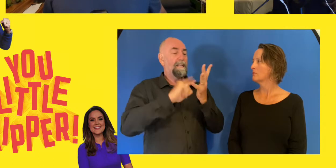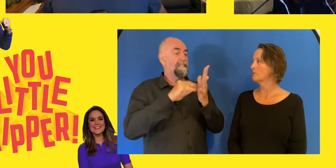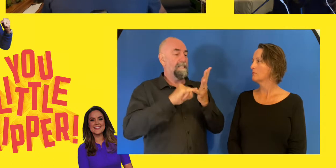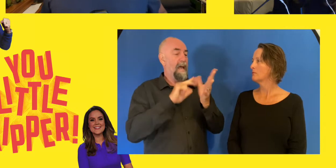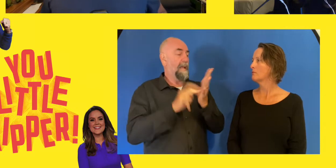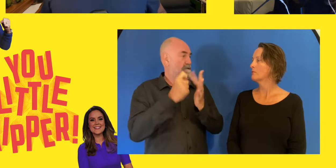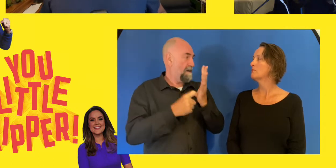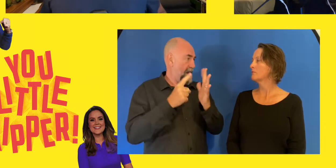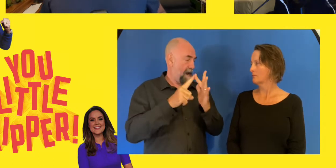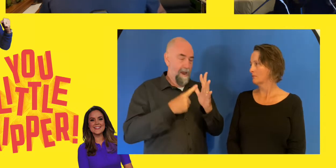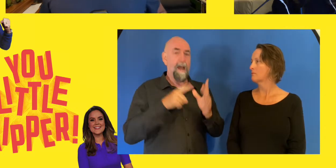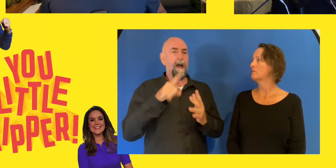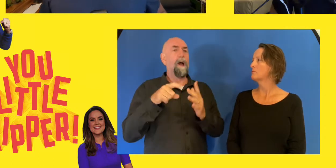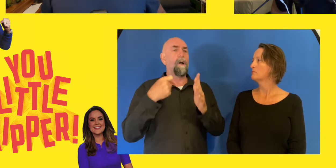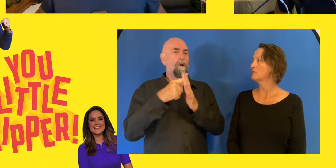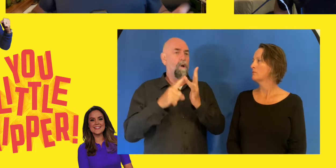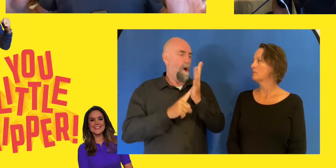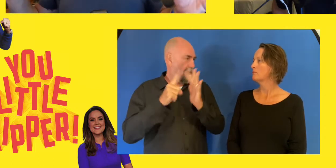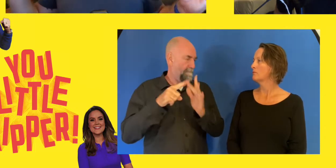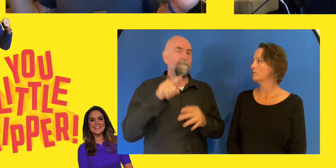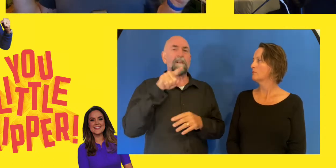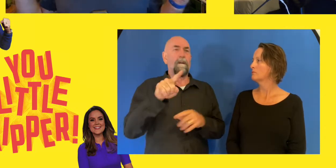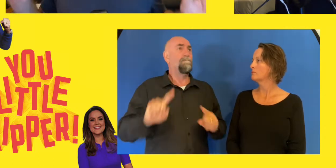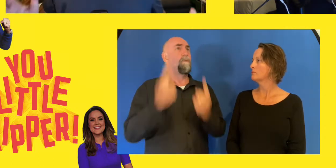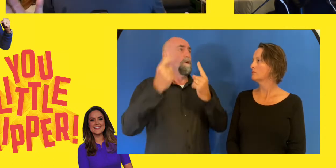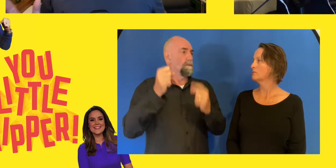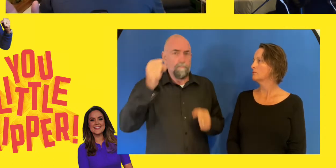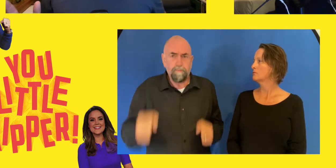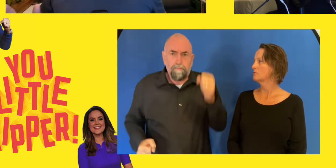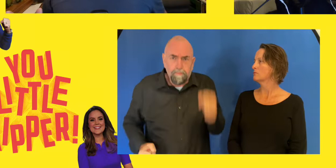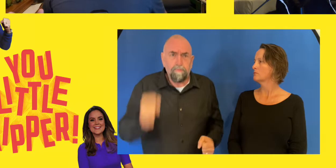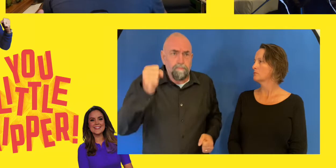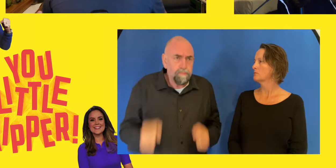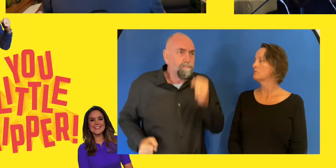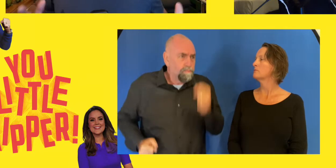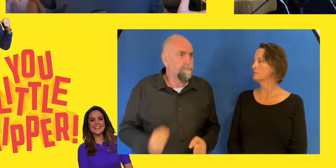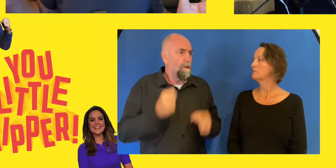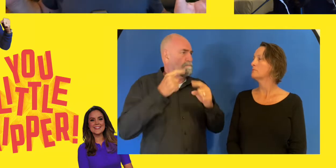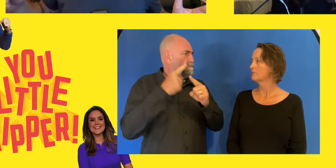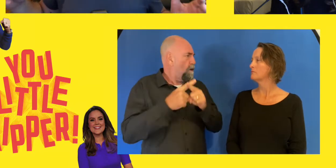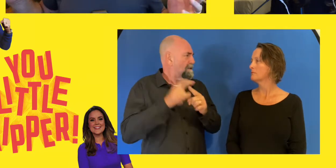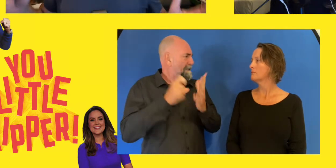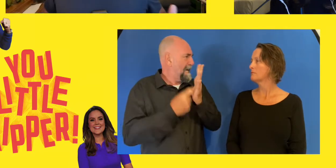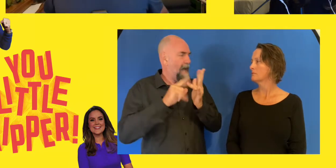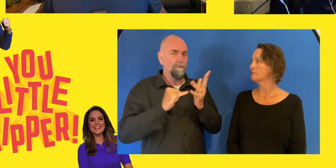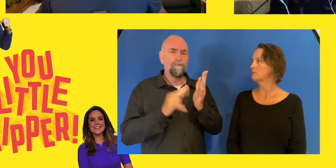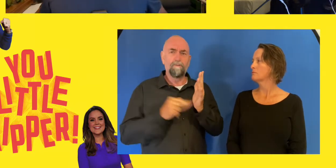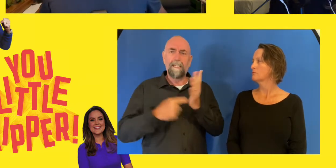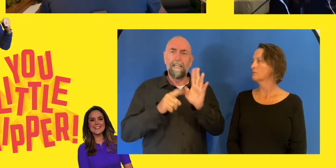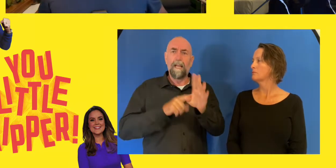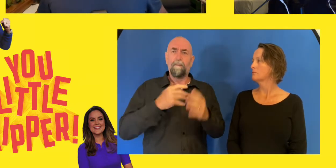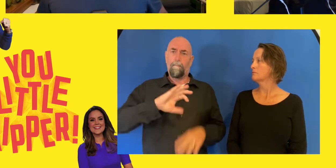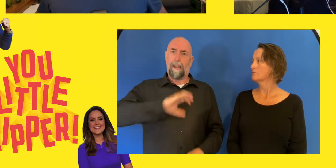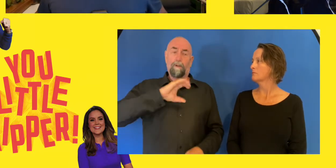-country medal since 2010, when she won three of them. And then back today,